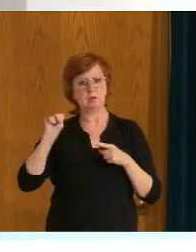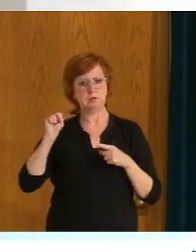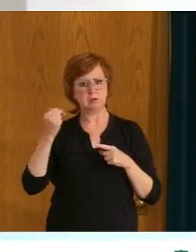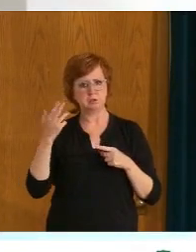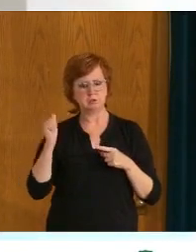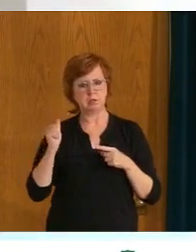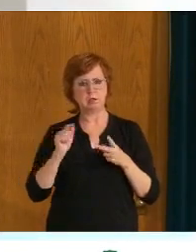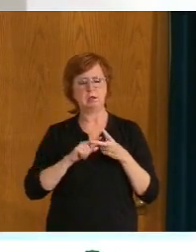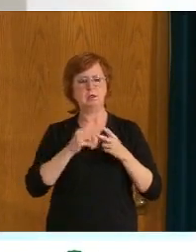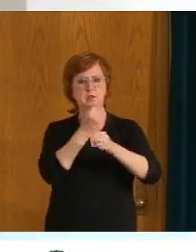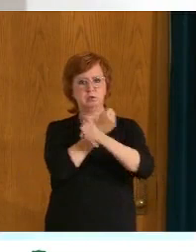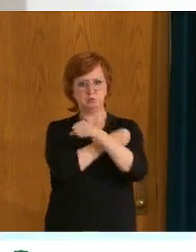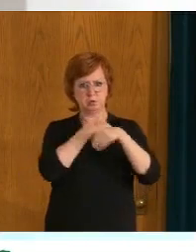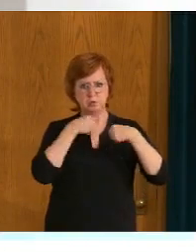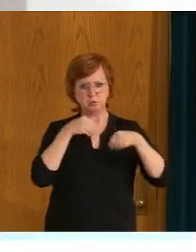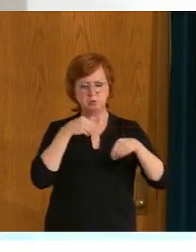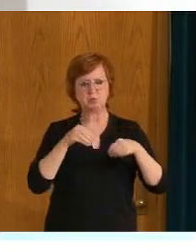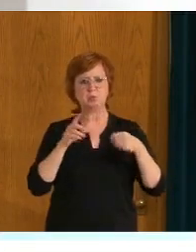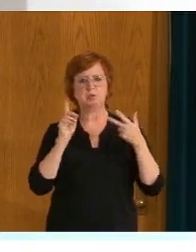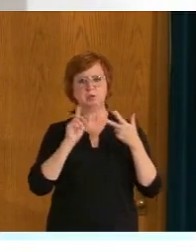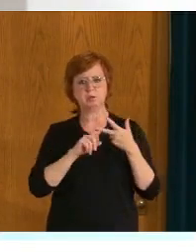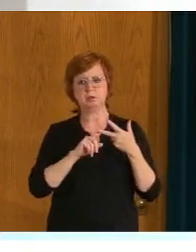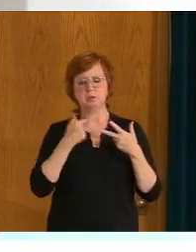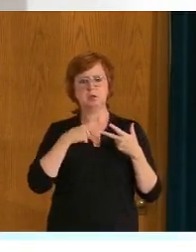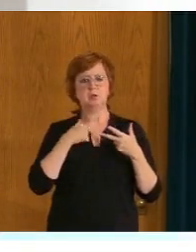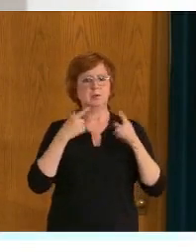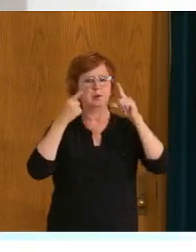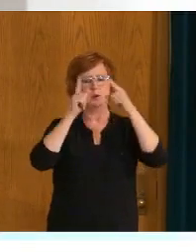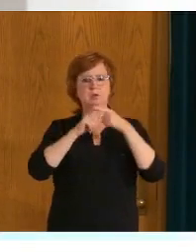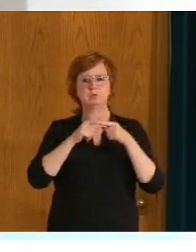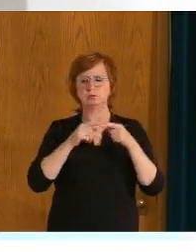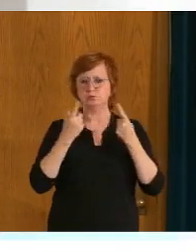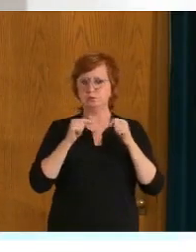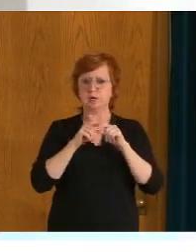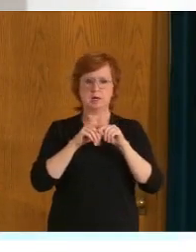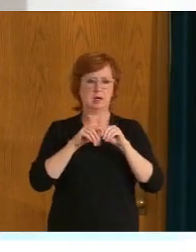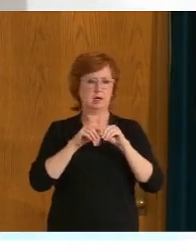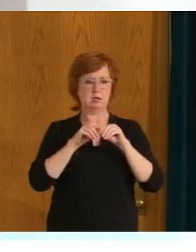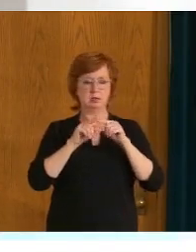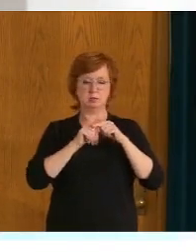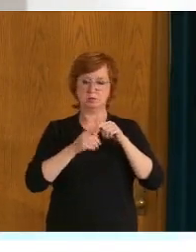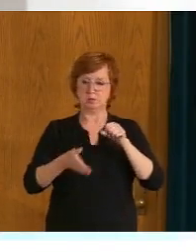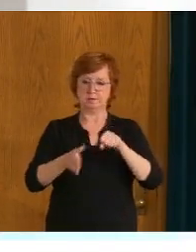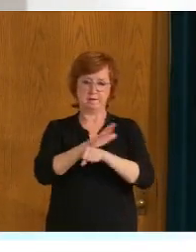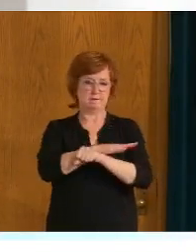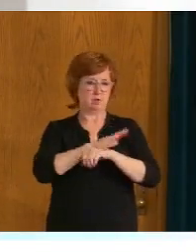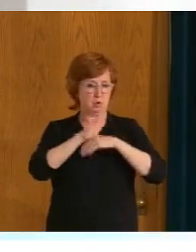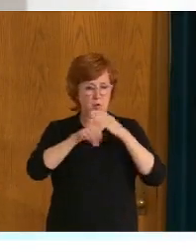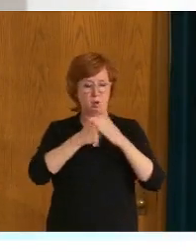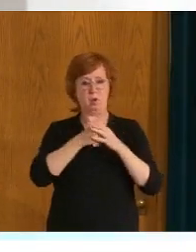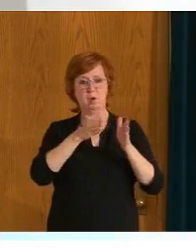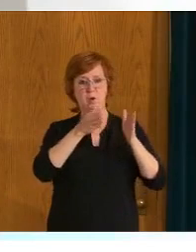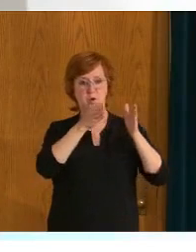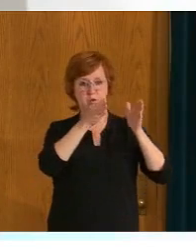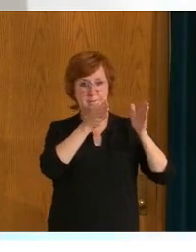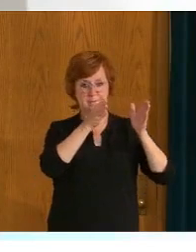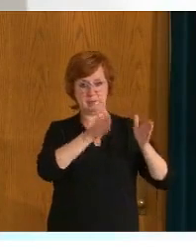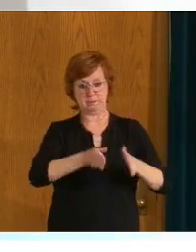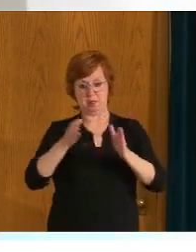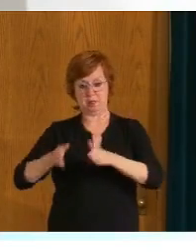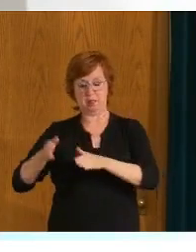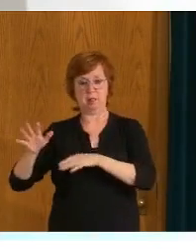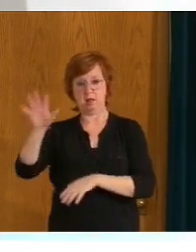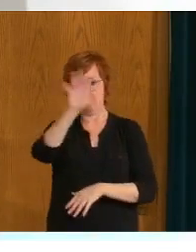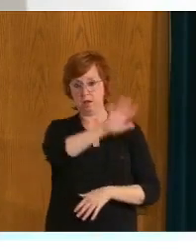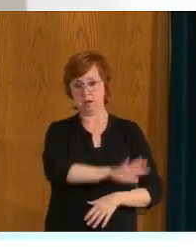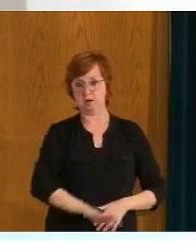know, initiatives to reach as many people as possible. So, you know, all these things will make it possible